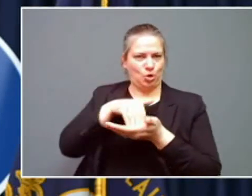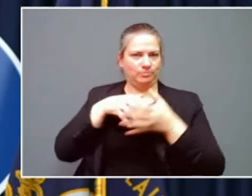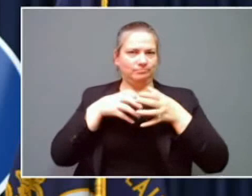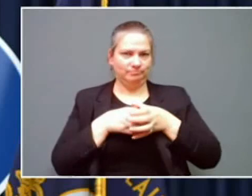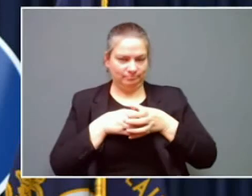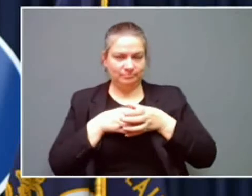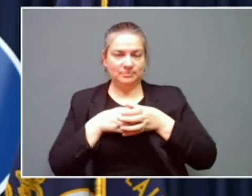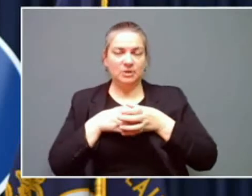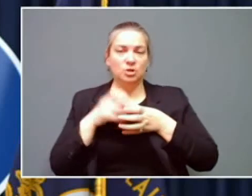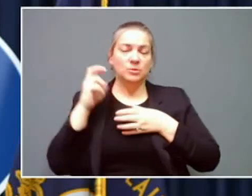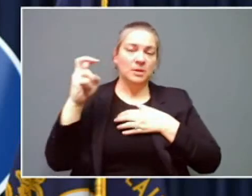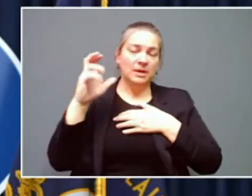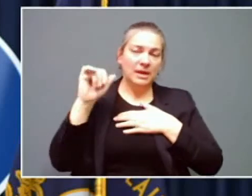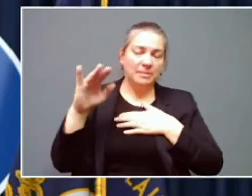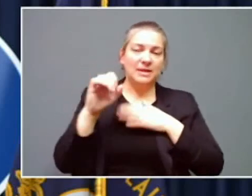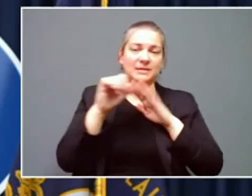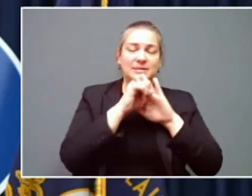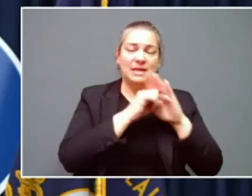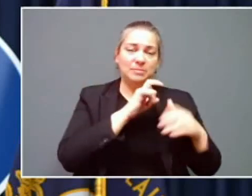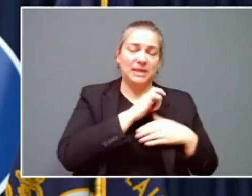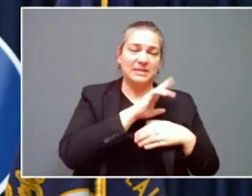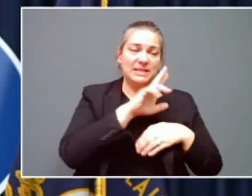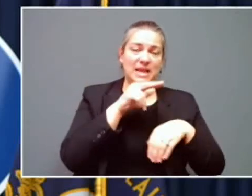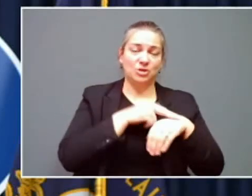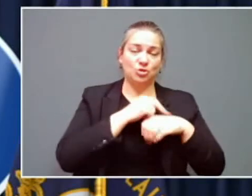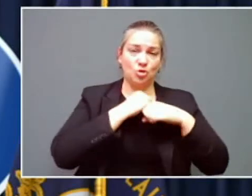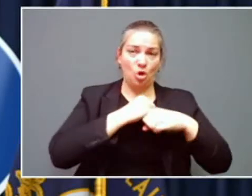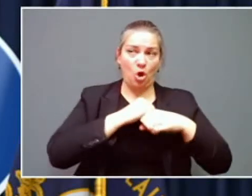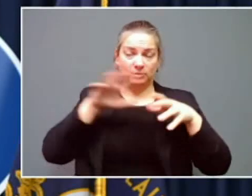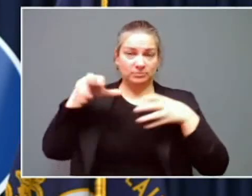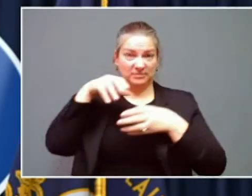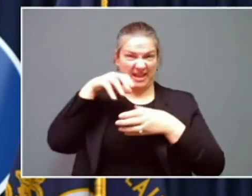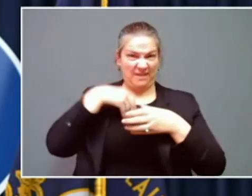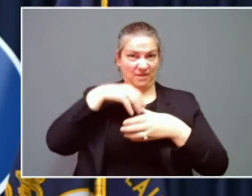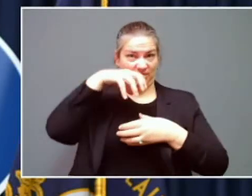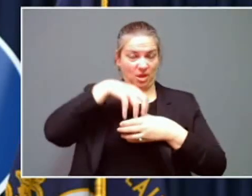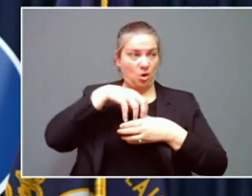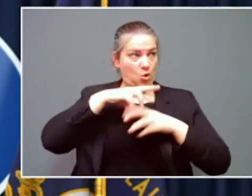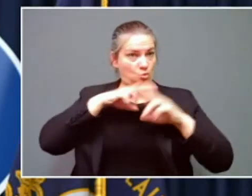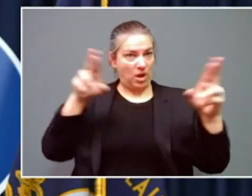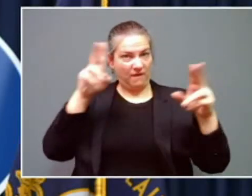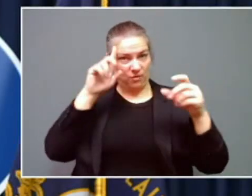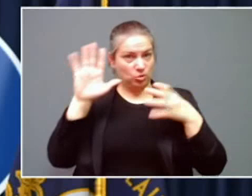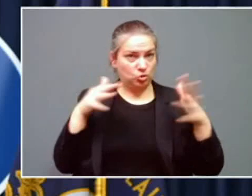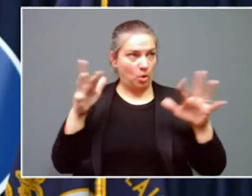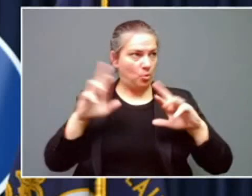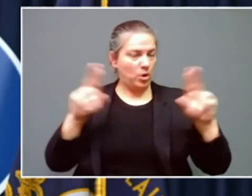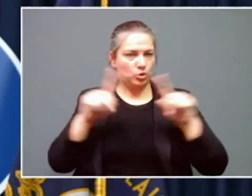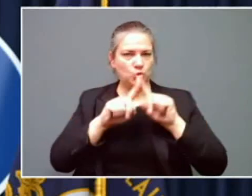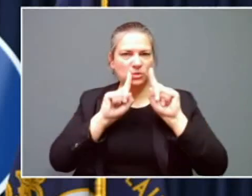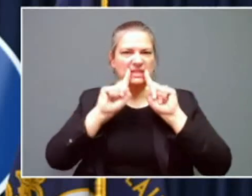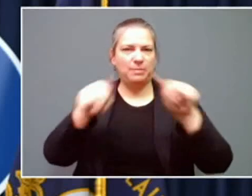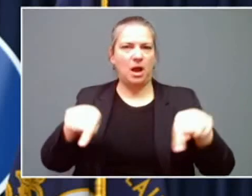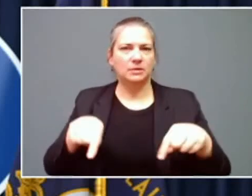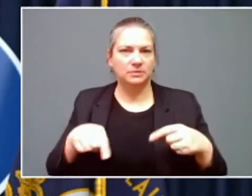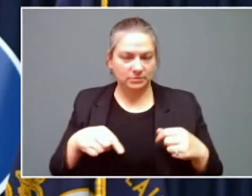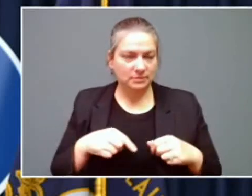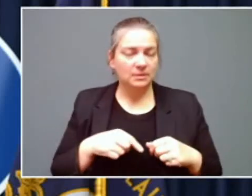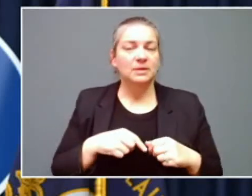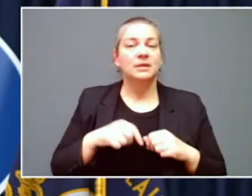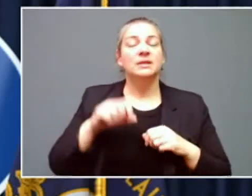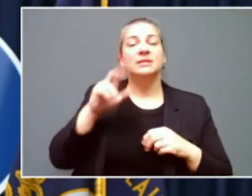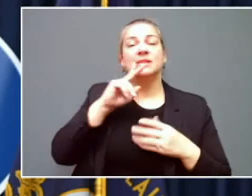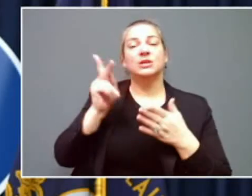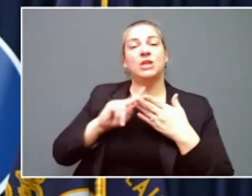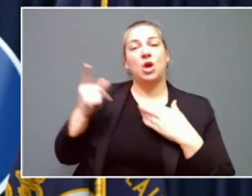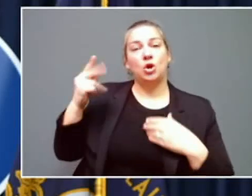the State Police, and the National Guard are actively preparing for the storm to be ready to respond. Secretary Gray and